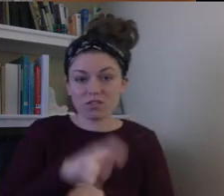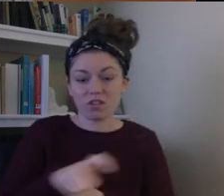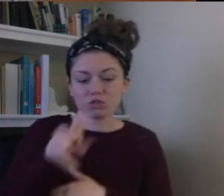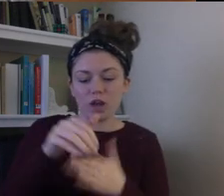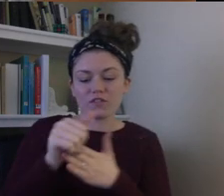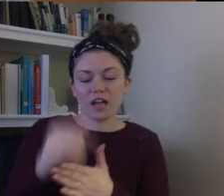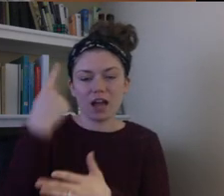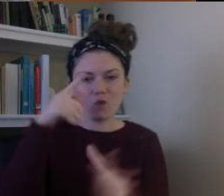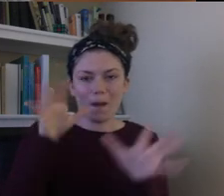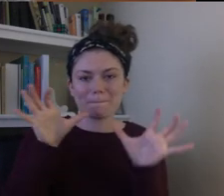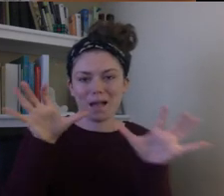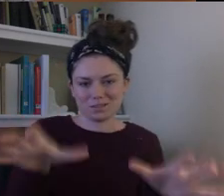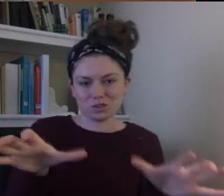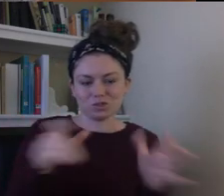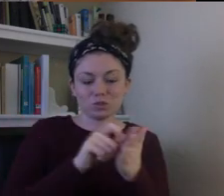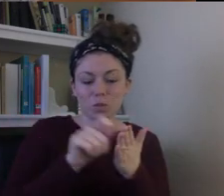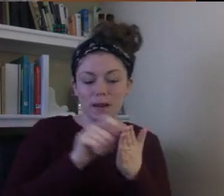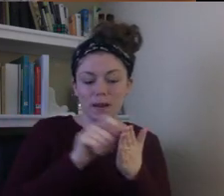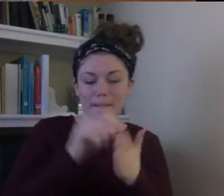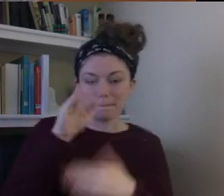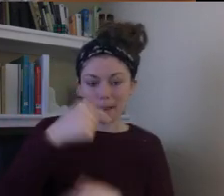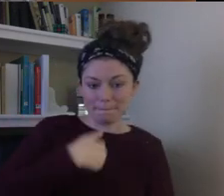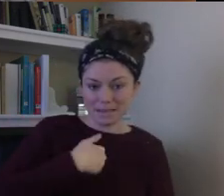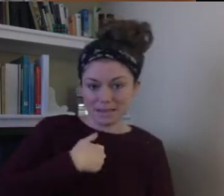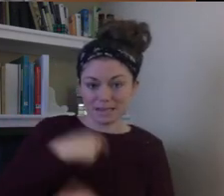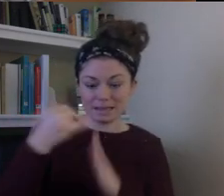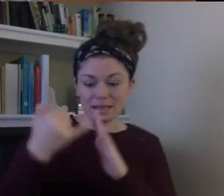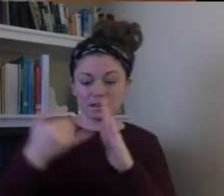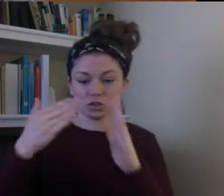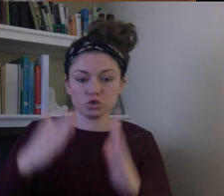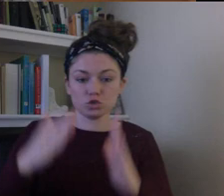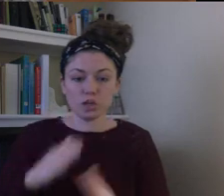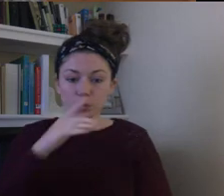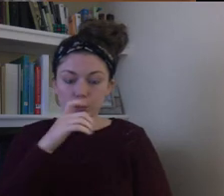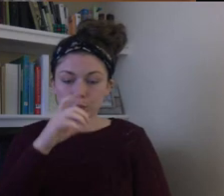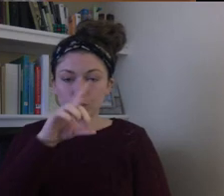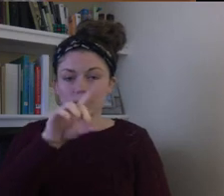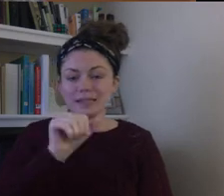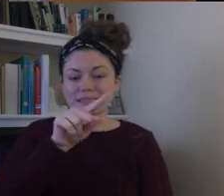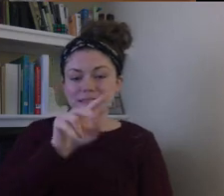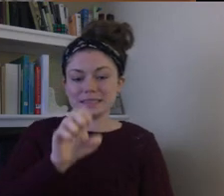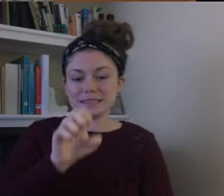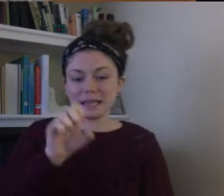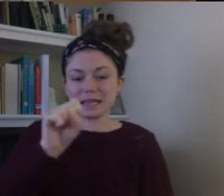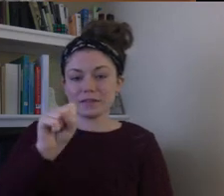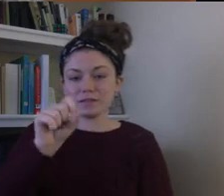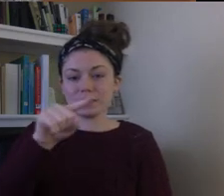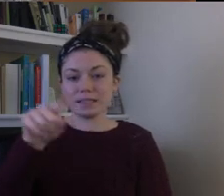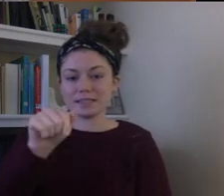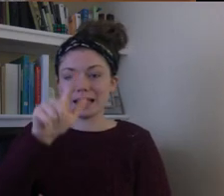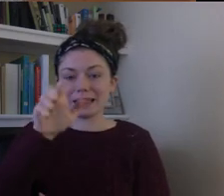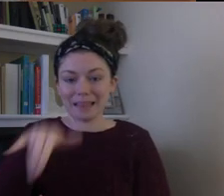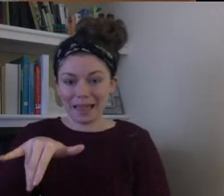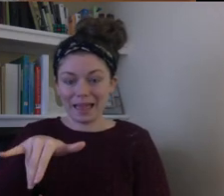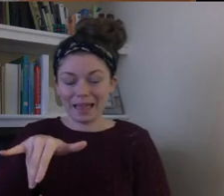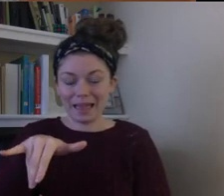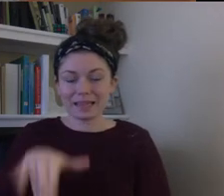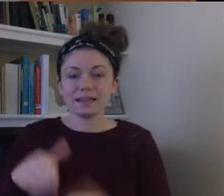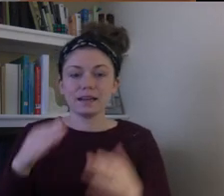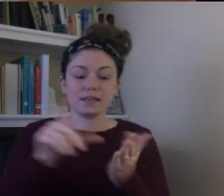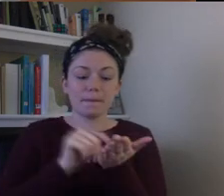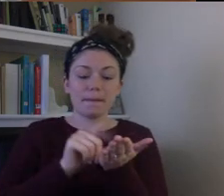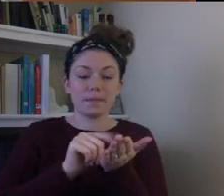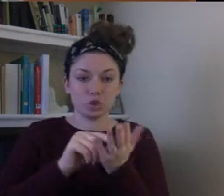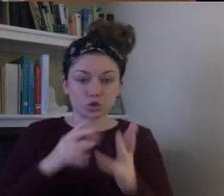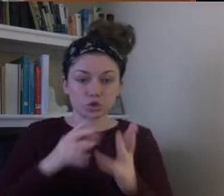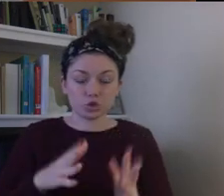written by me, Lori Degman, illustrated by Dave Zoulet, and published by Sleeping Bear Press. And they gave me permission to read